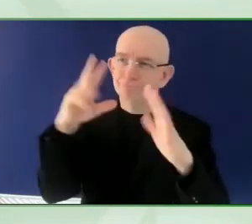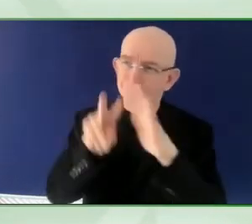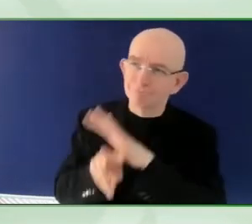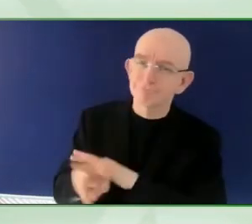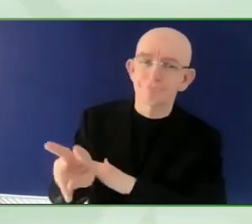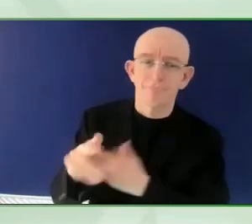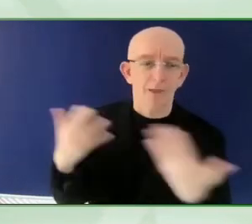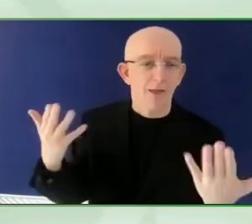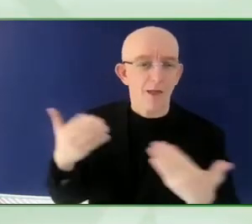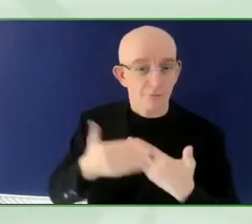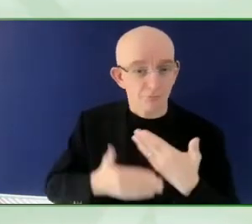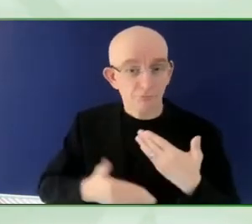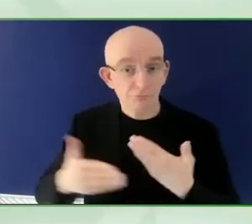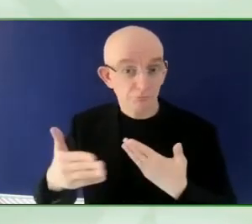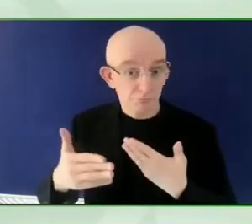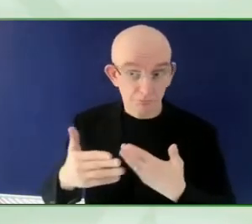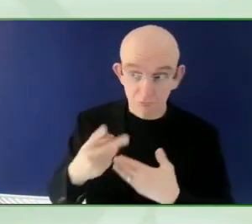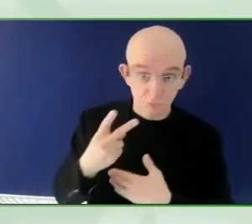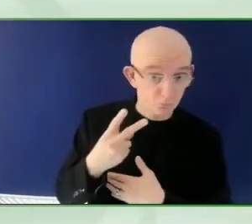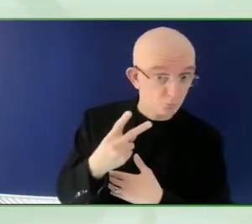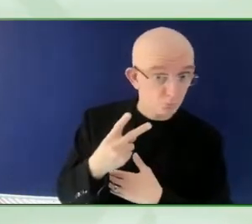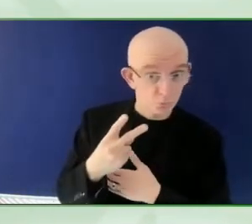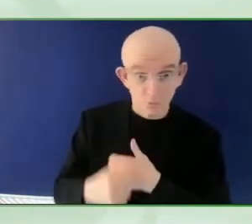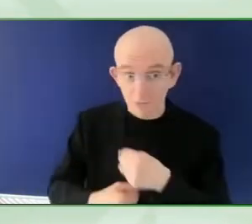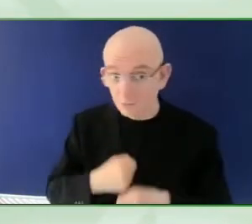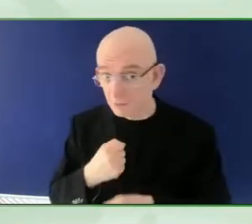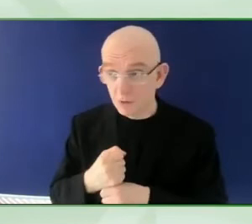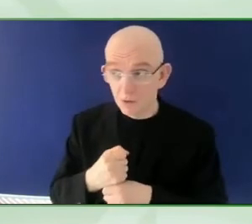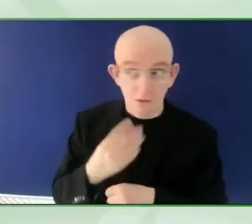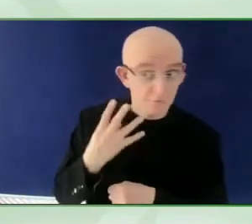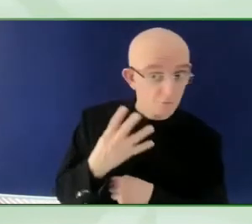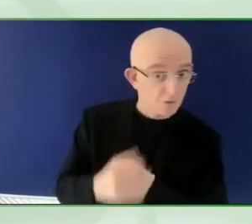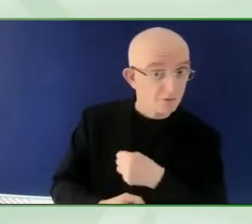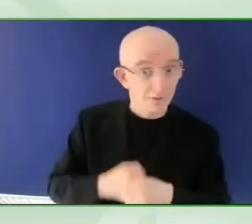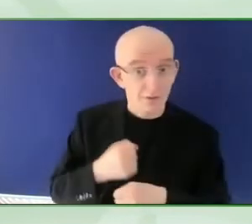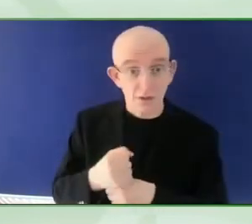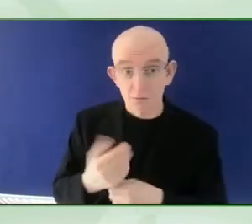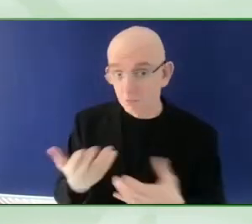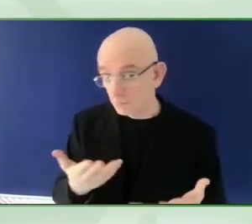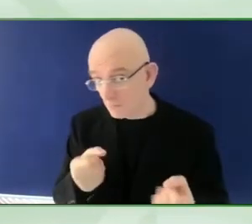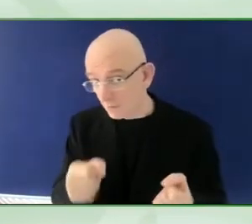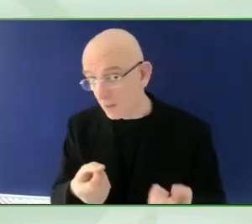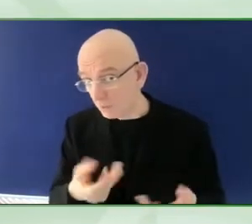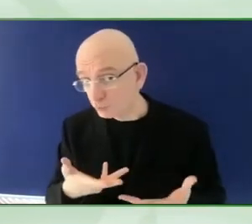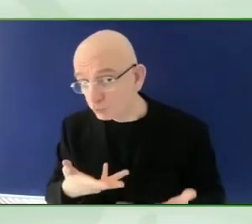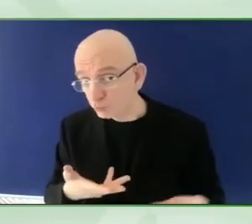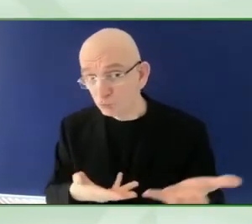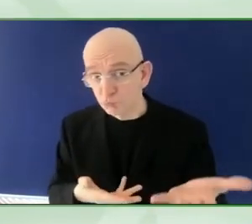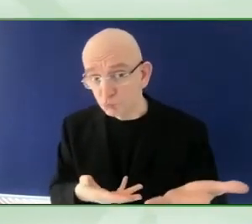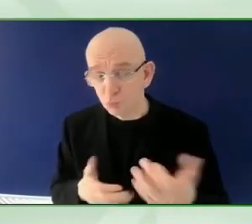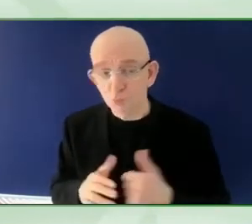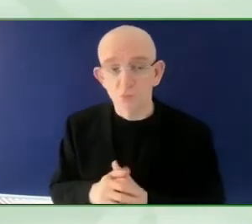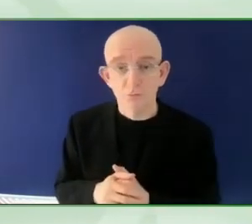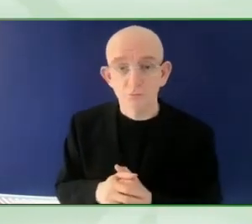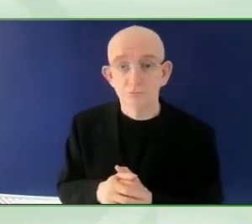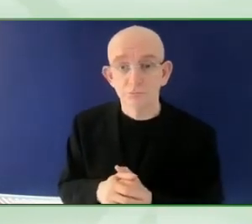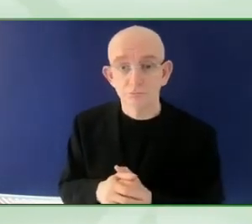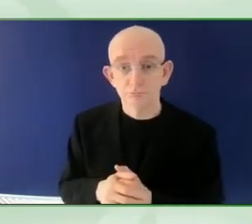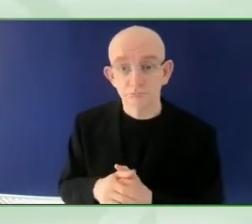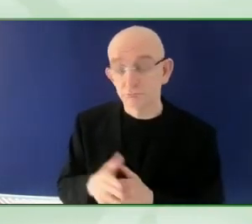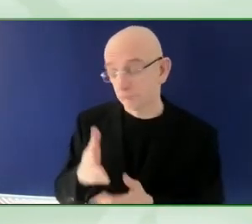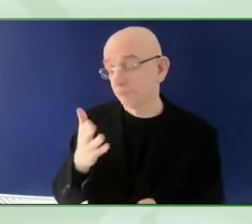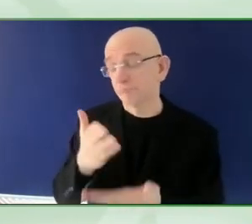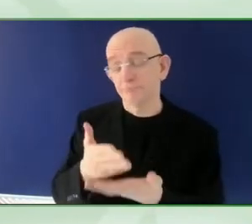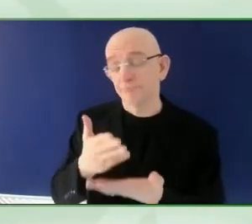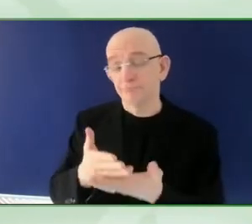Yeah, definitely. next GDS will take place in 2025. We have already plans for 2022. And again,